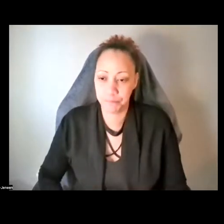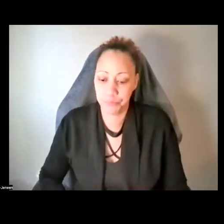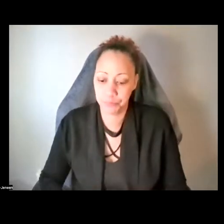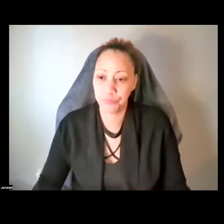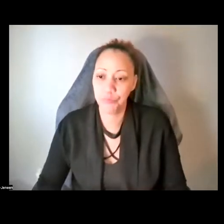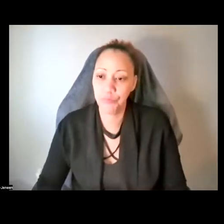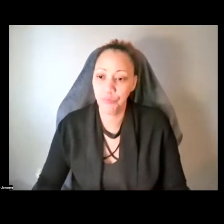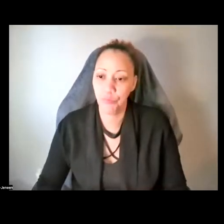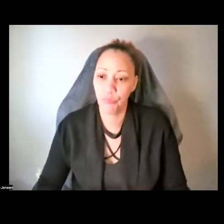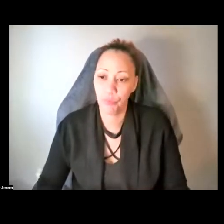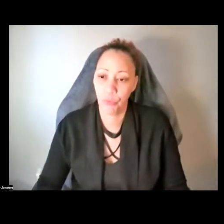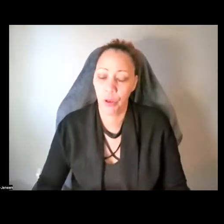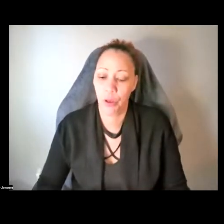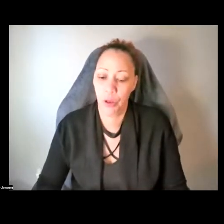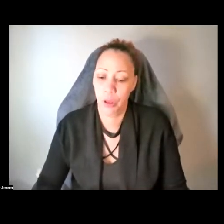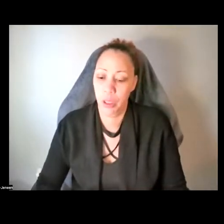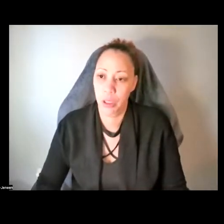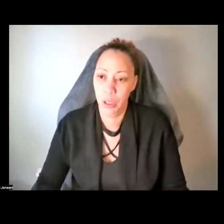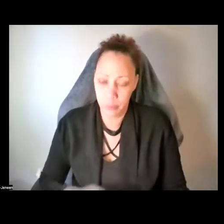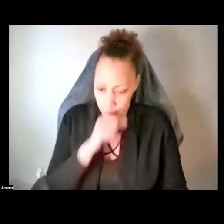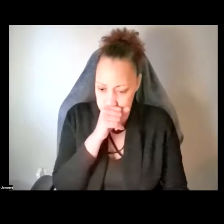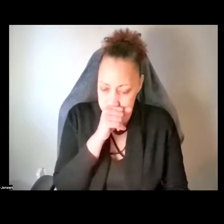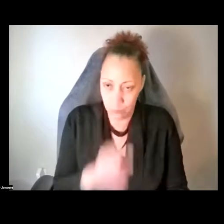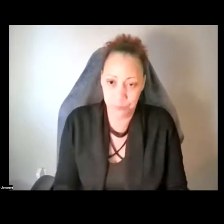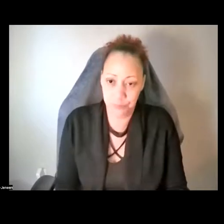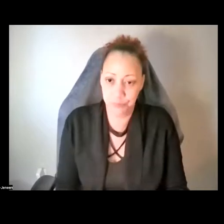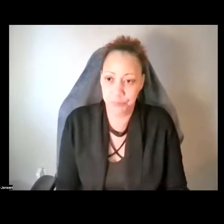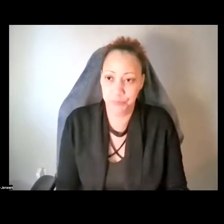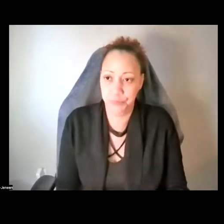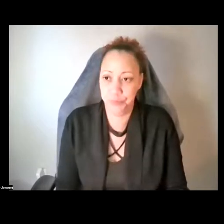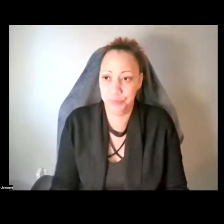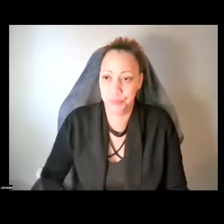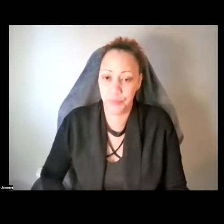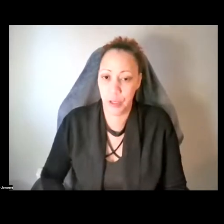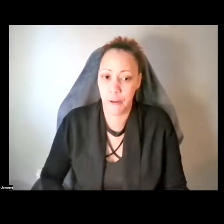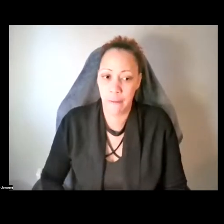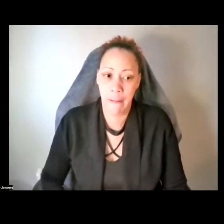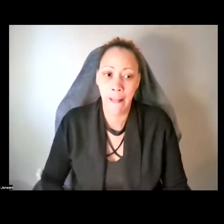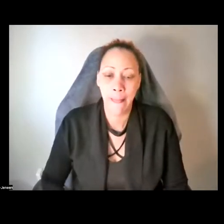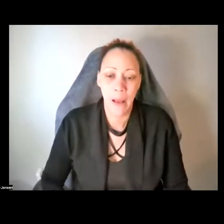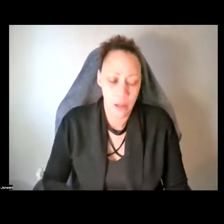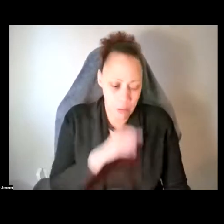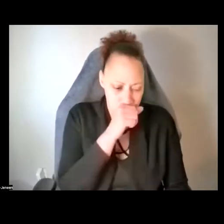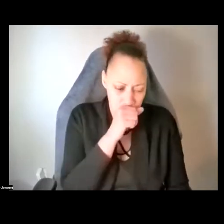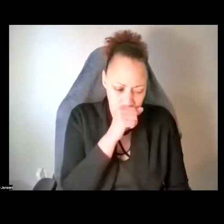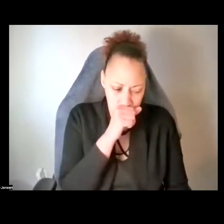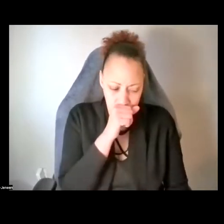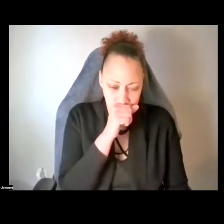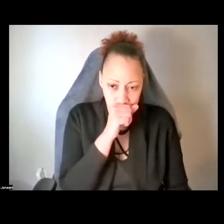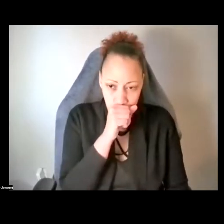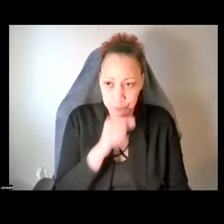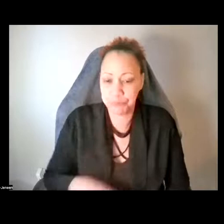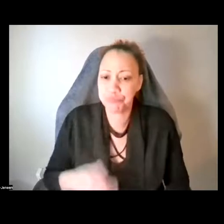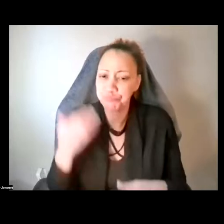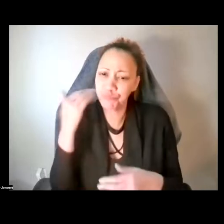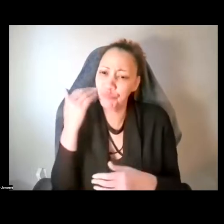Absolutely. Um, going off of that, there's a couple of sort of related questions. Um, uh, is there any, do you know of any